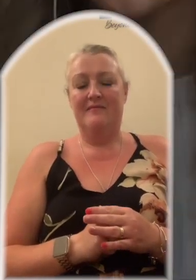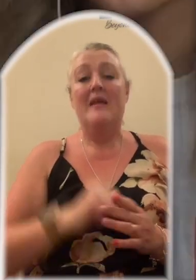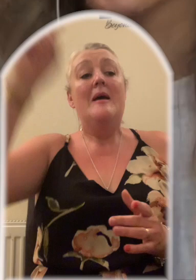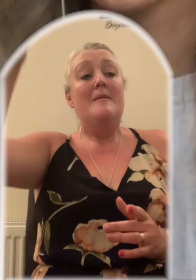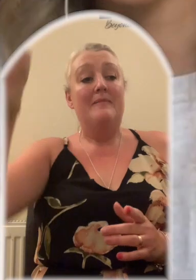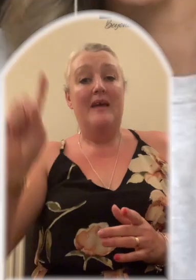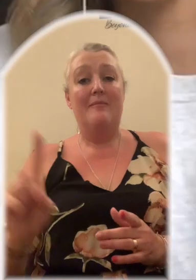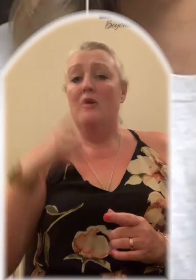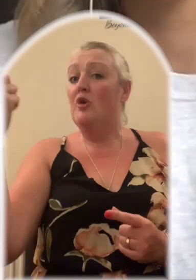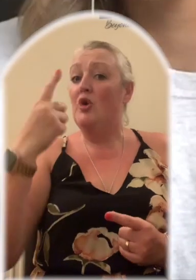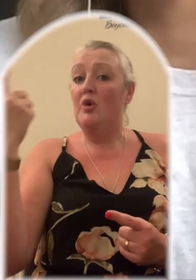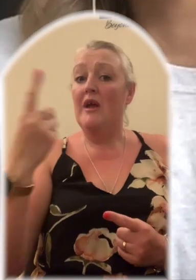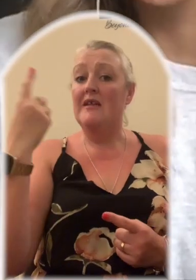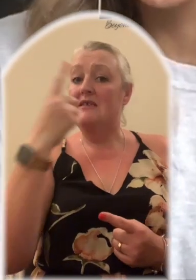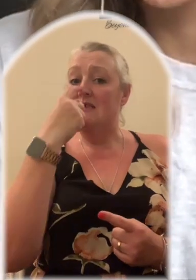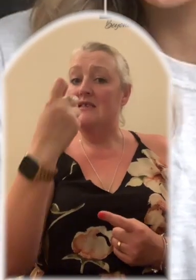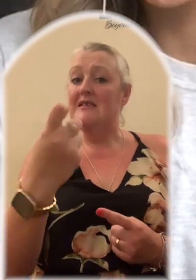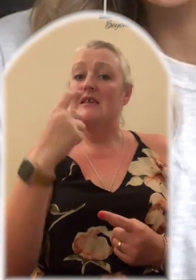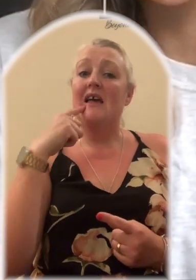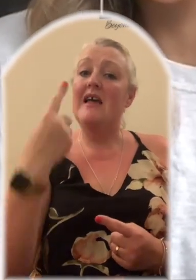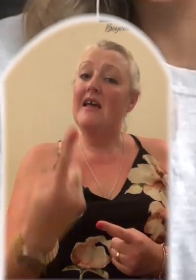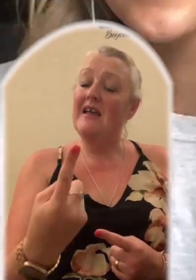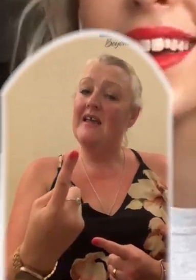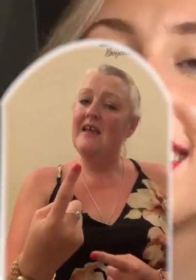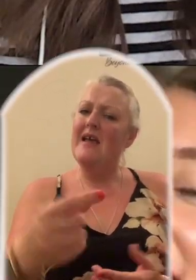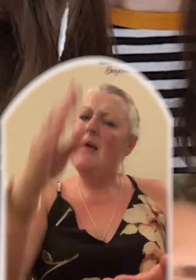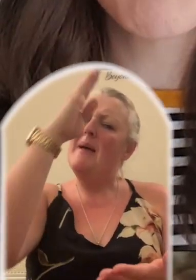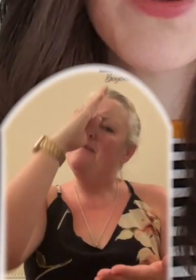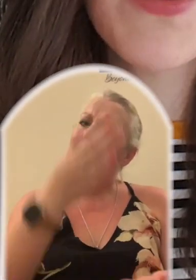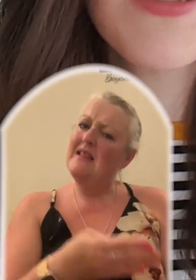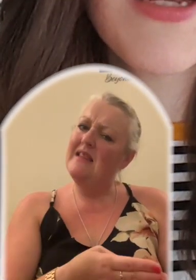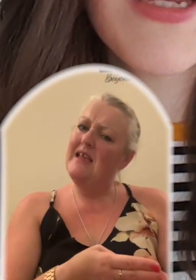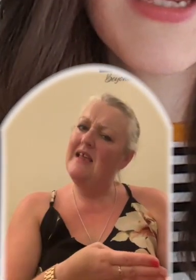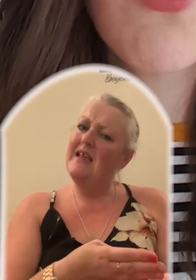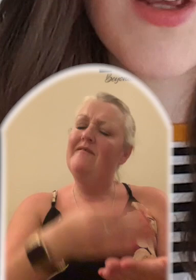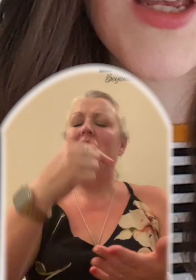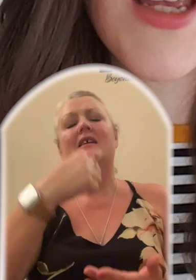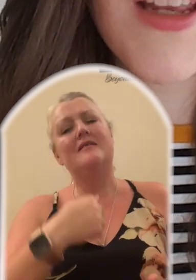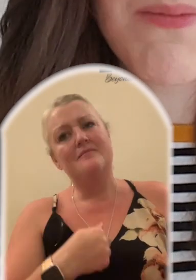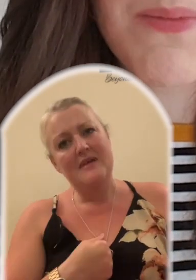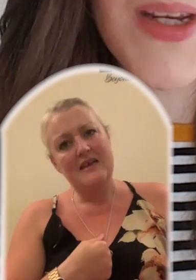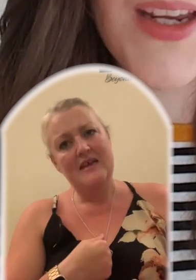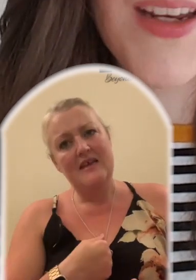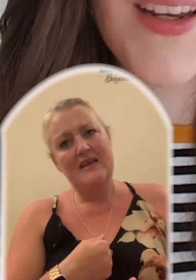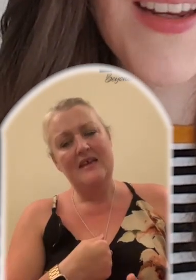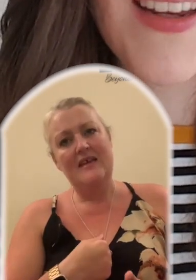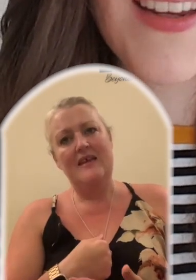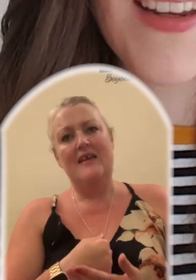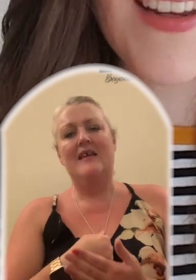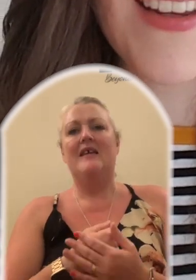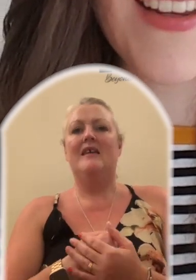People you can say Believe in me